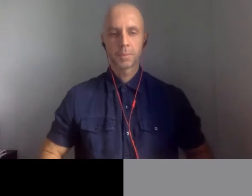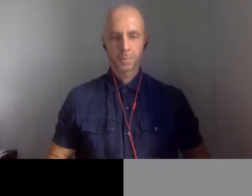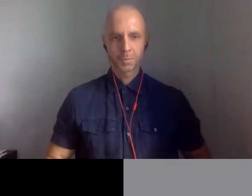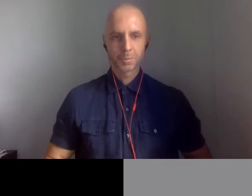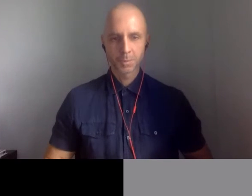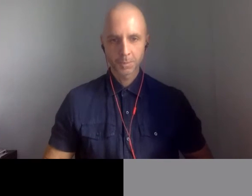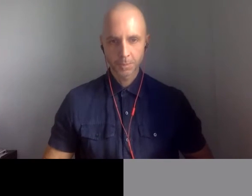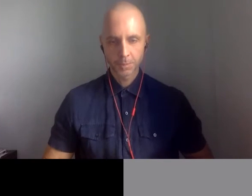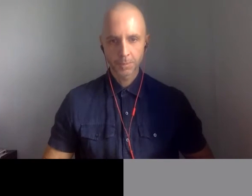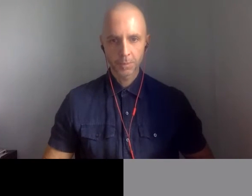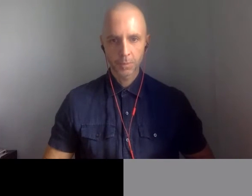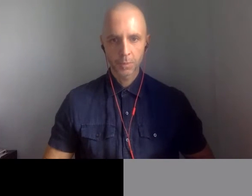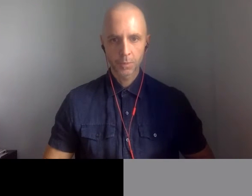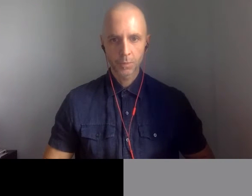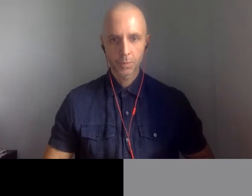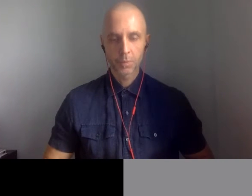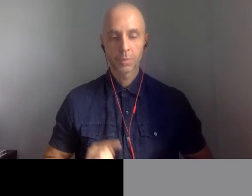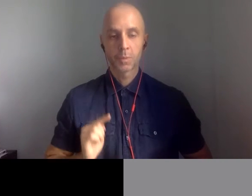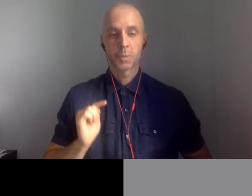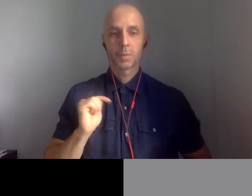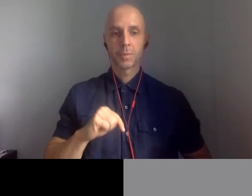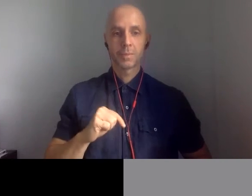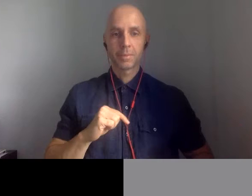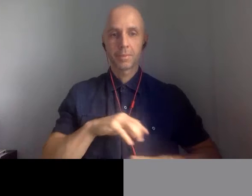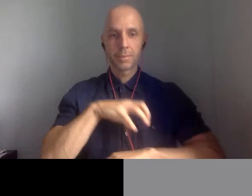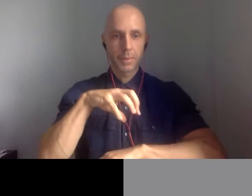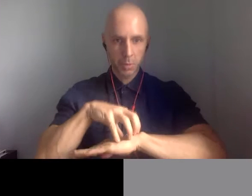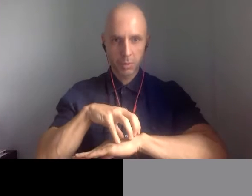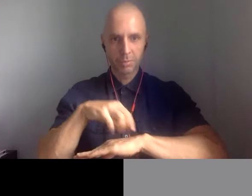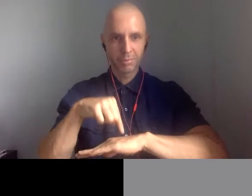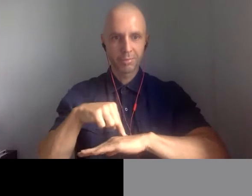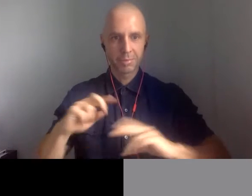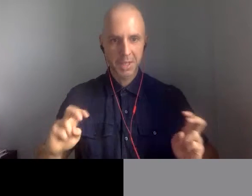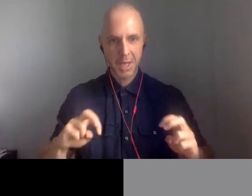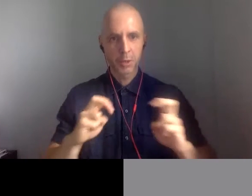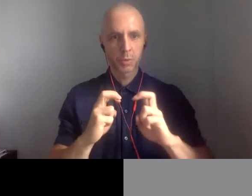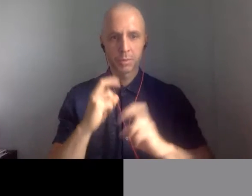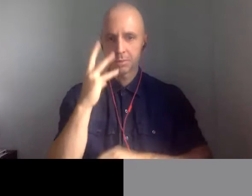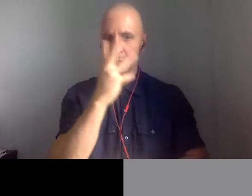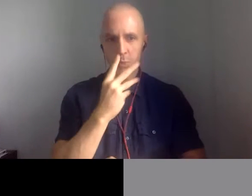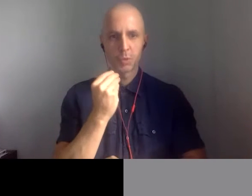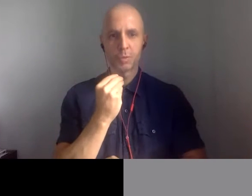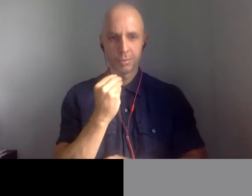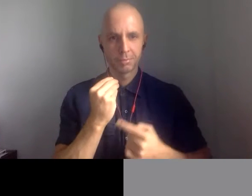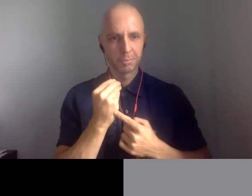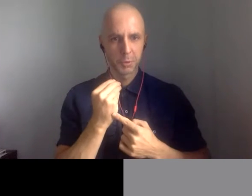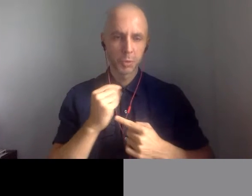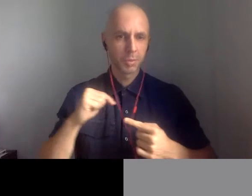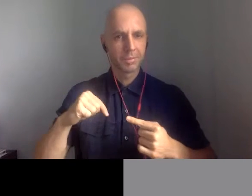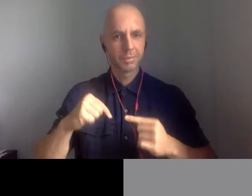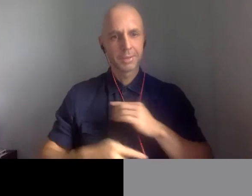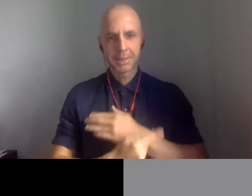So we have this beautiful site and in this lecture today we're going to use the castle